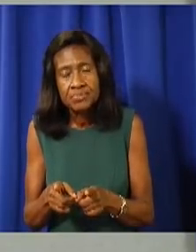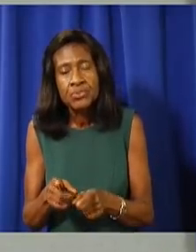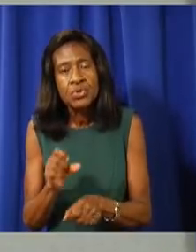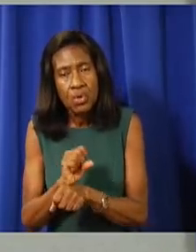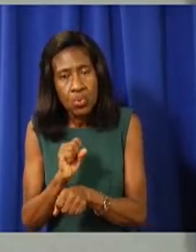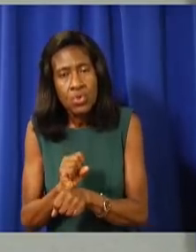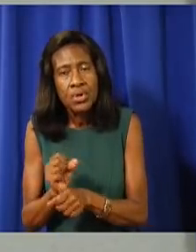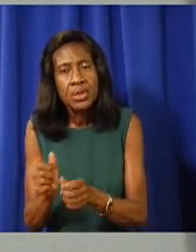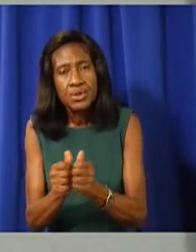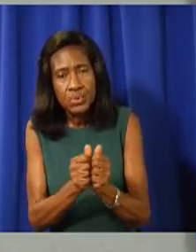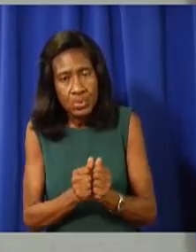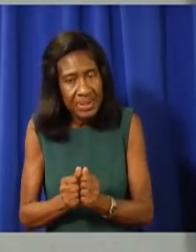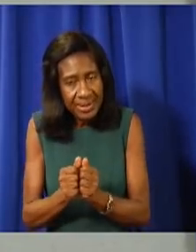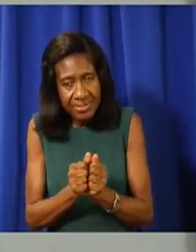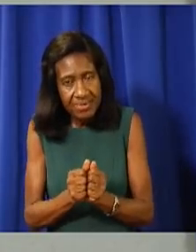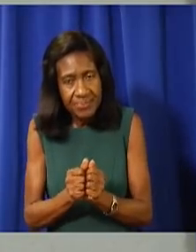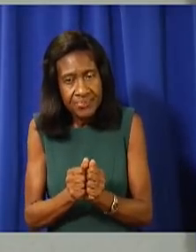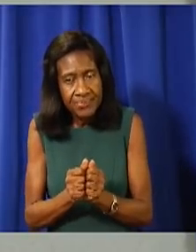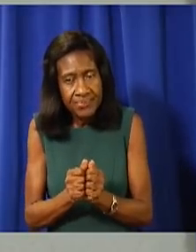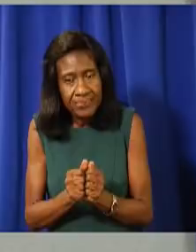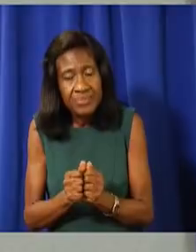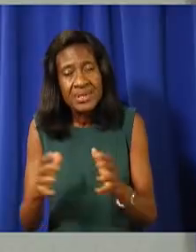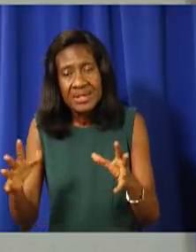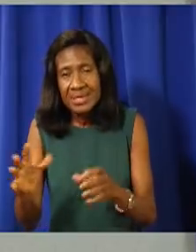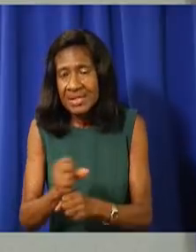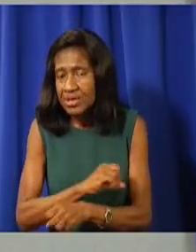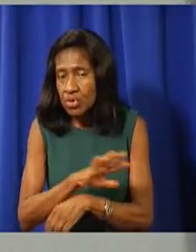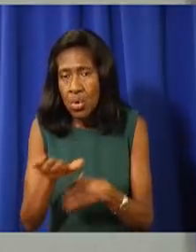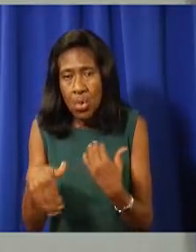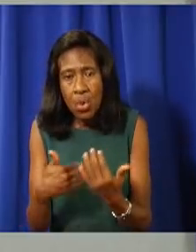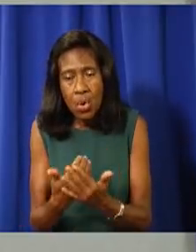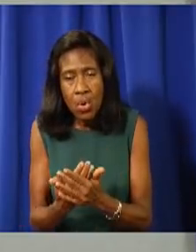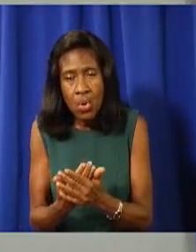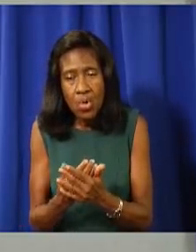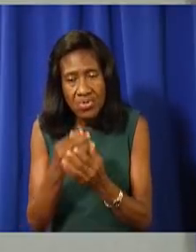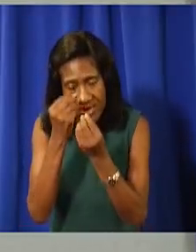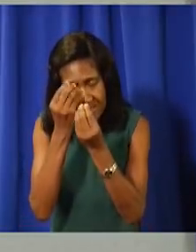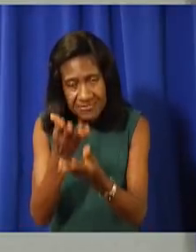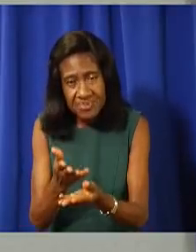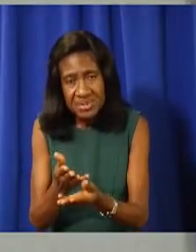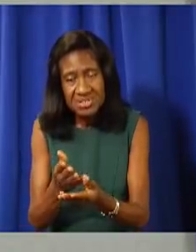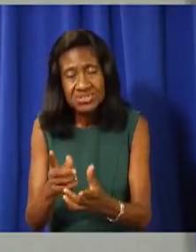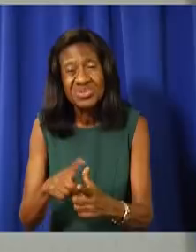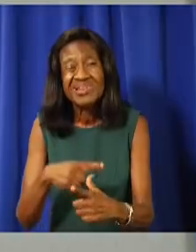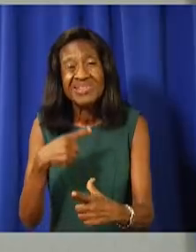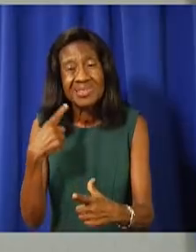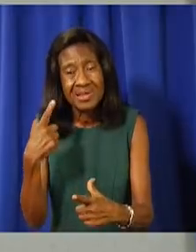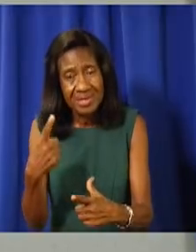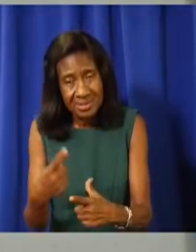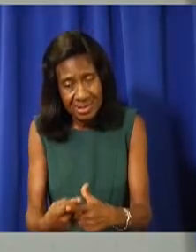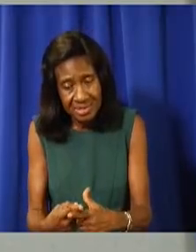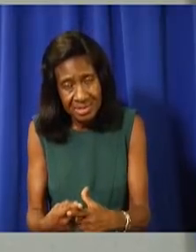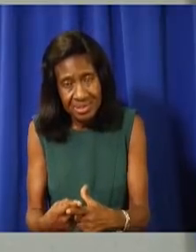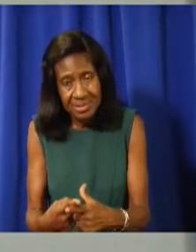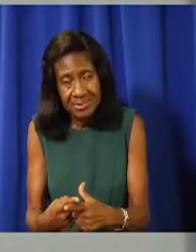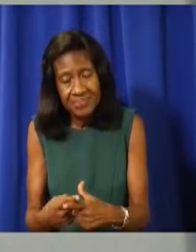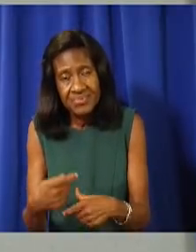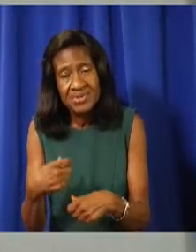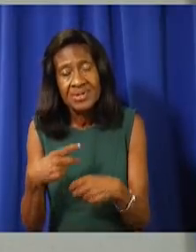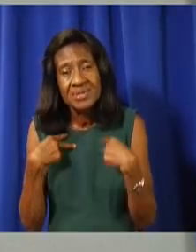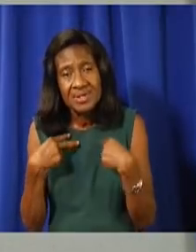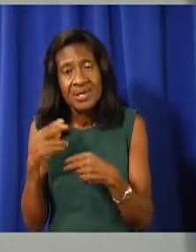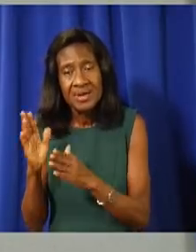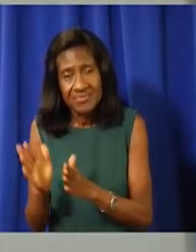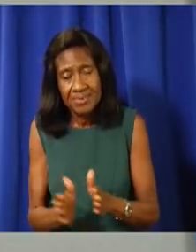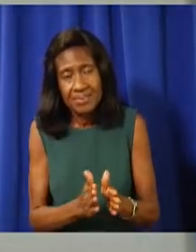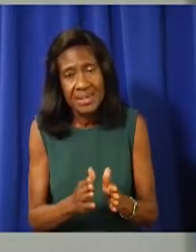and then make a decision ourselves as to how we're going to move forward. The timeframe is getting very compressed. The reality